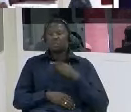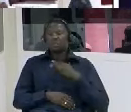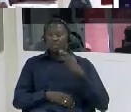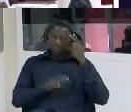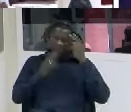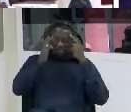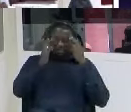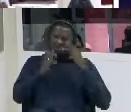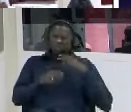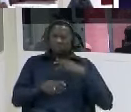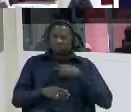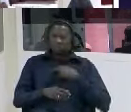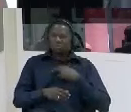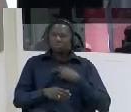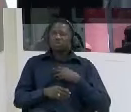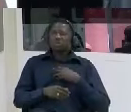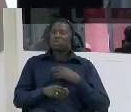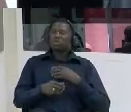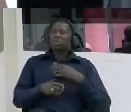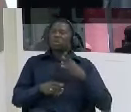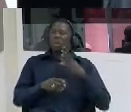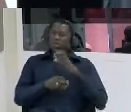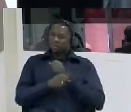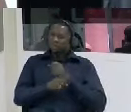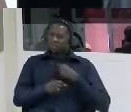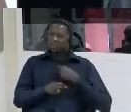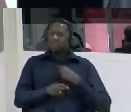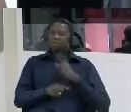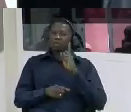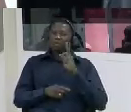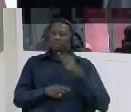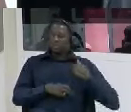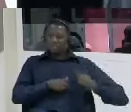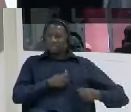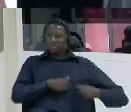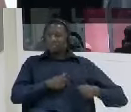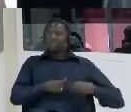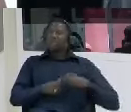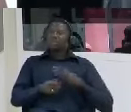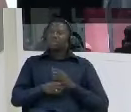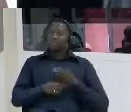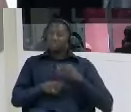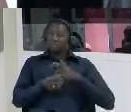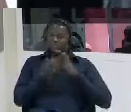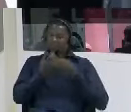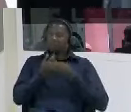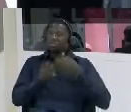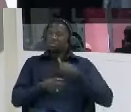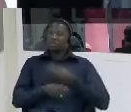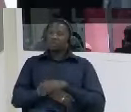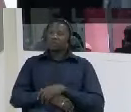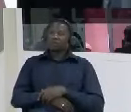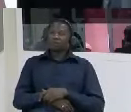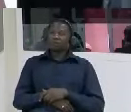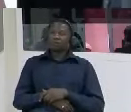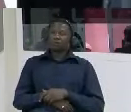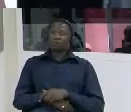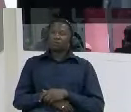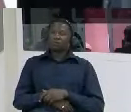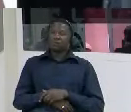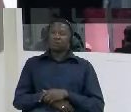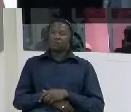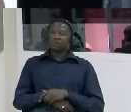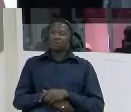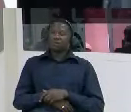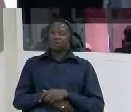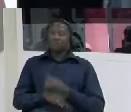and right now um what is the state of your health now